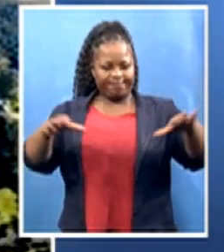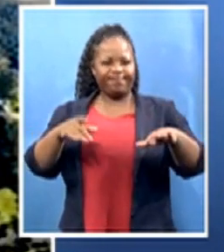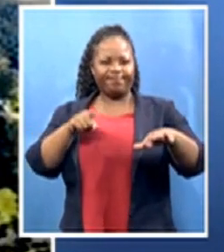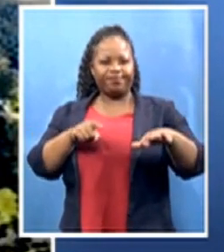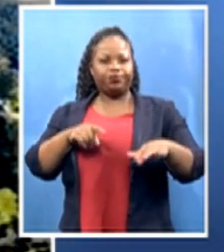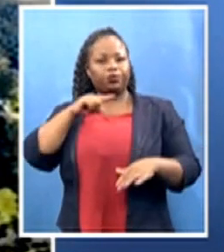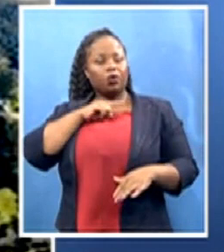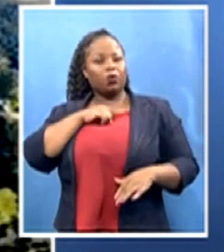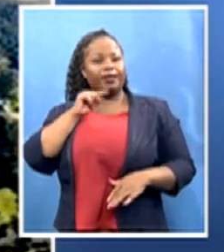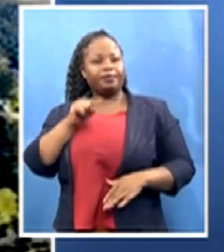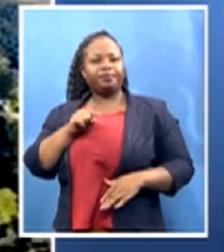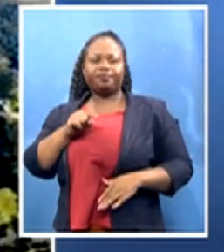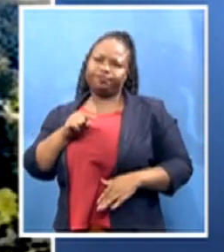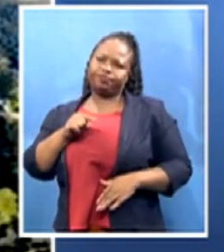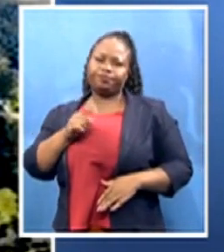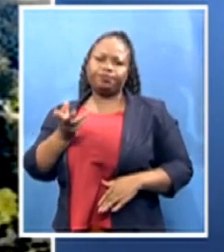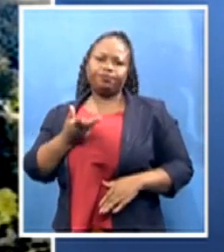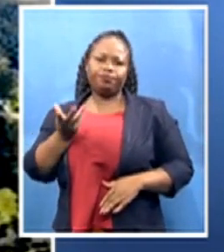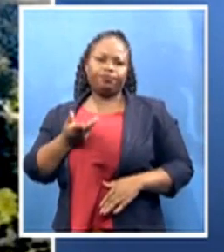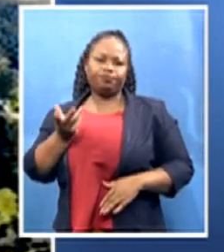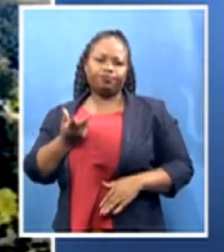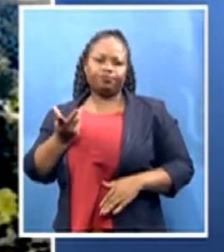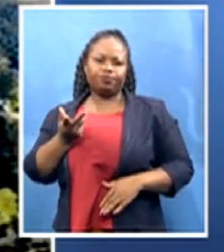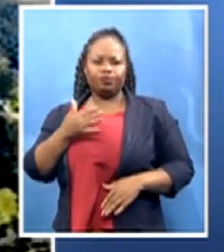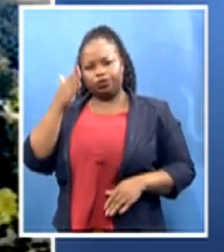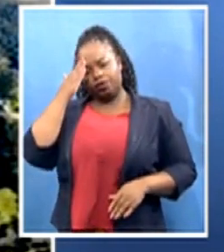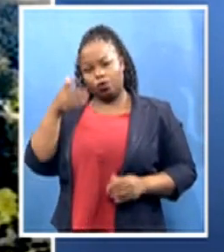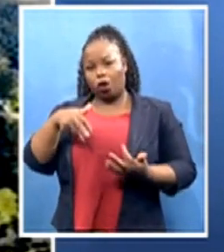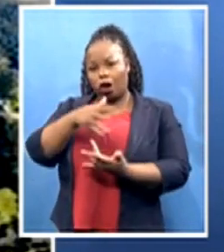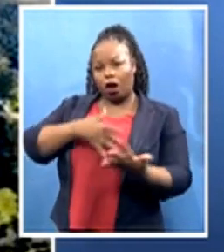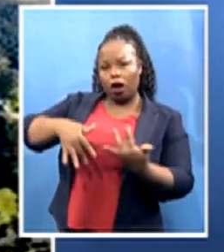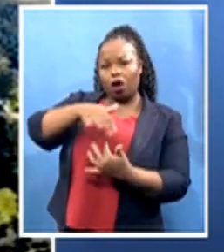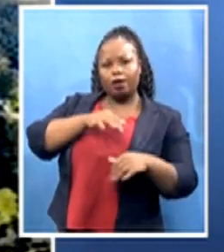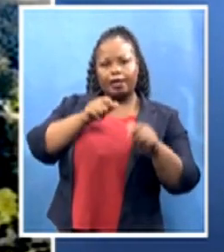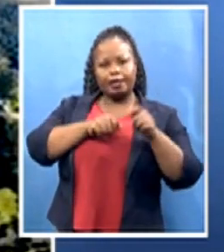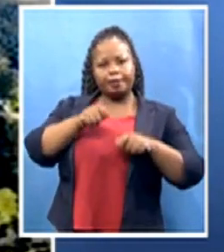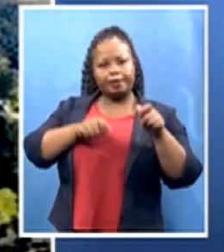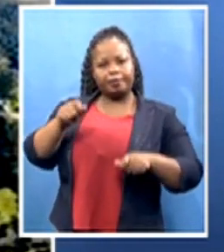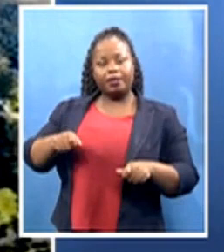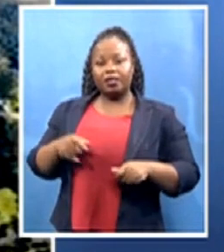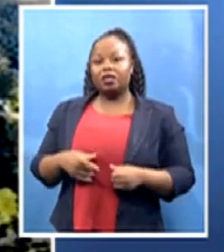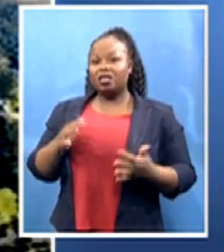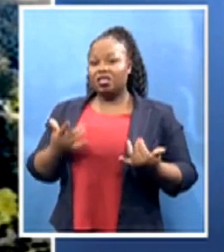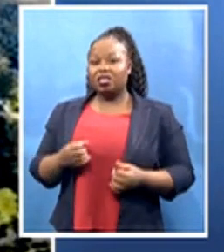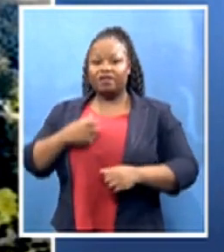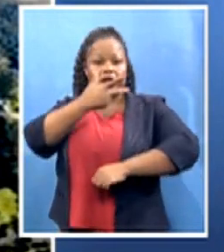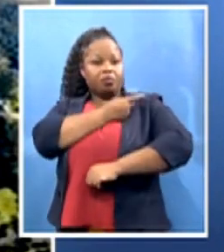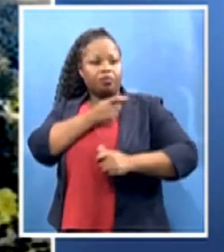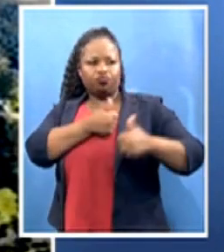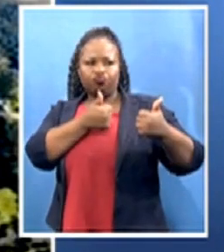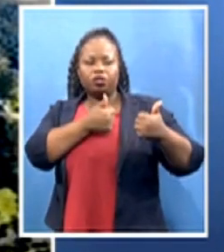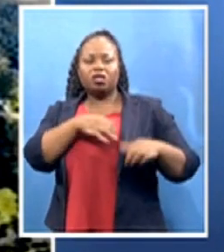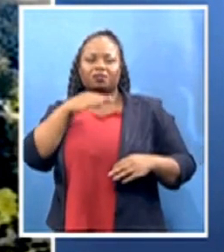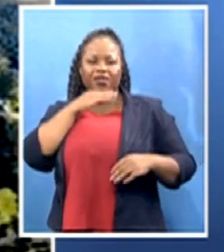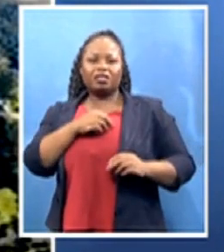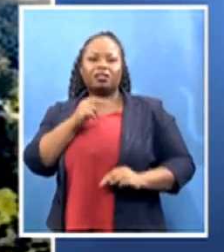you are around people, and if those people around you are vaccinated, there's much less chance of that wild virus moving